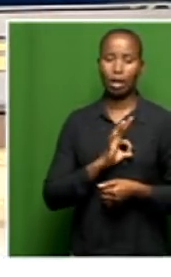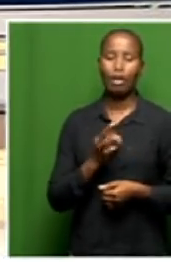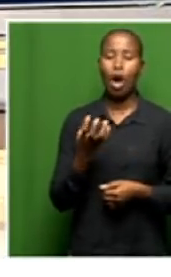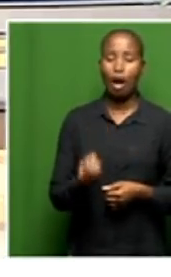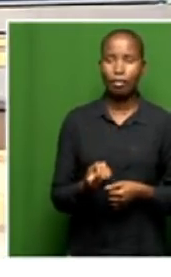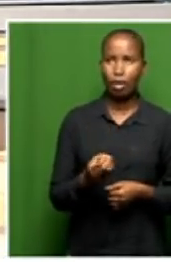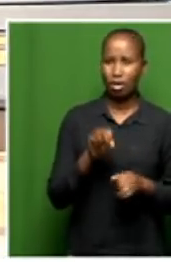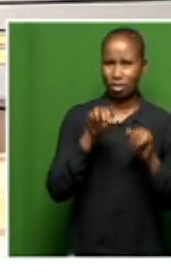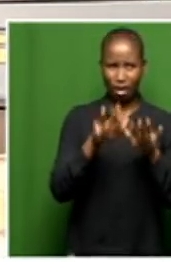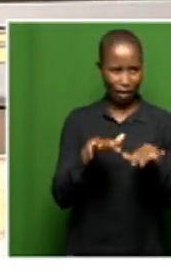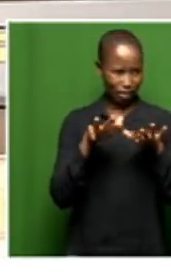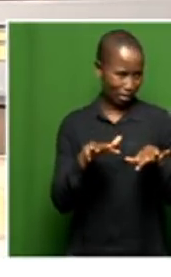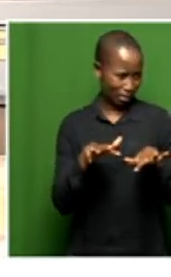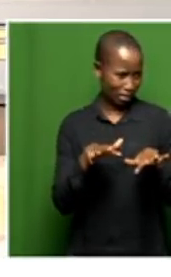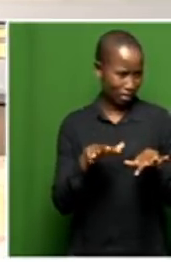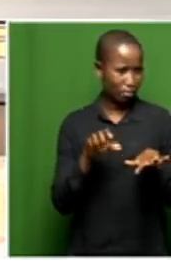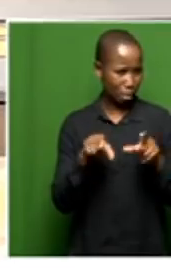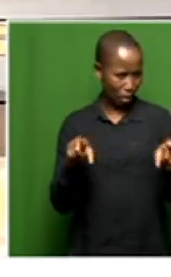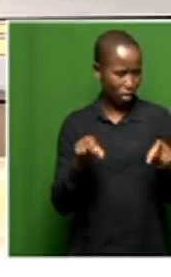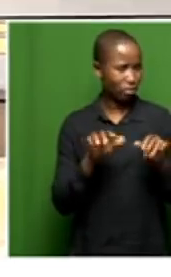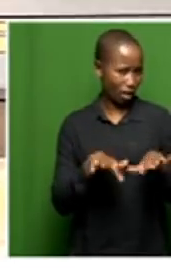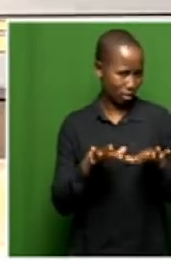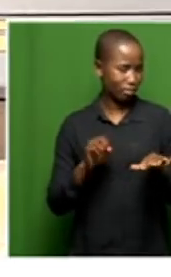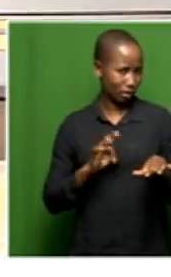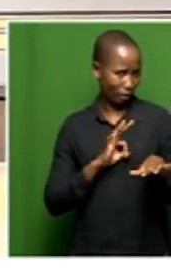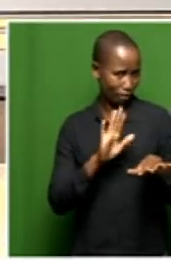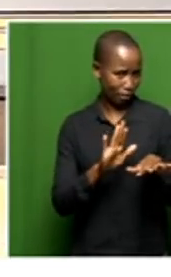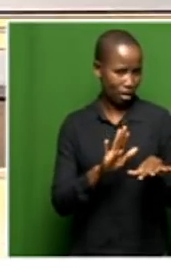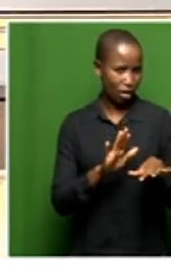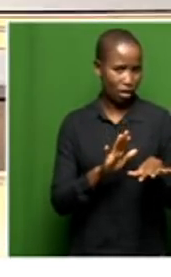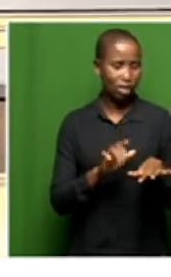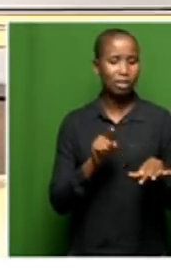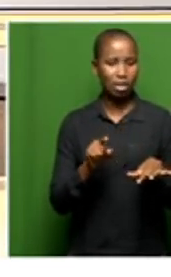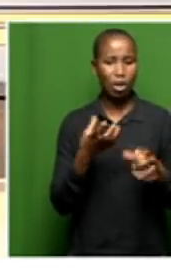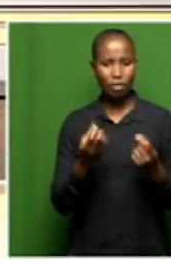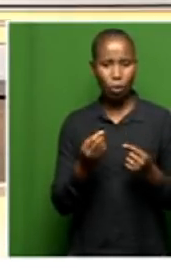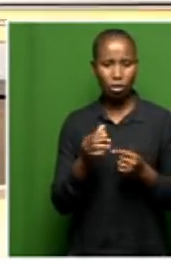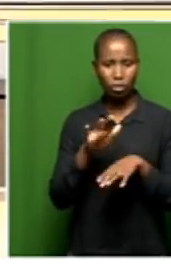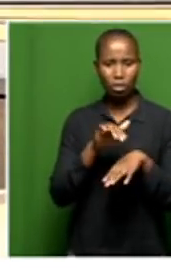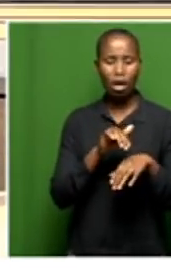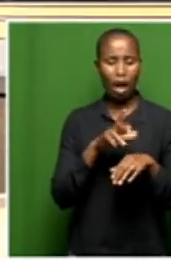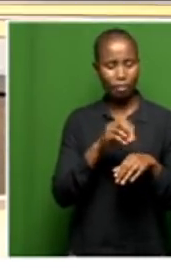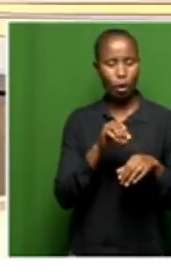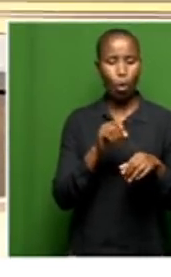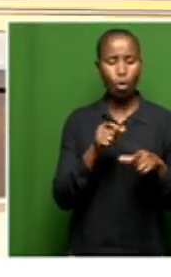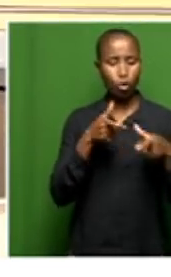19 of them, if I'm not mistaken, they are in Friendship Haven, owned by LB Boulder,